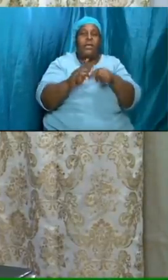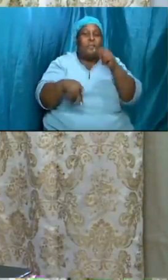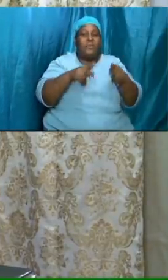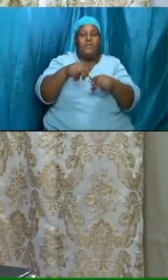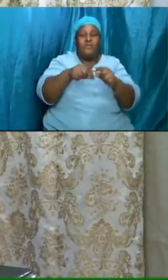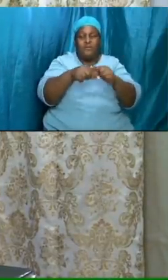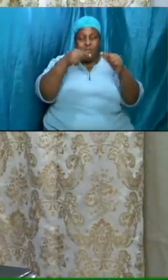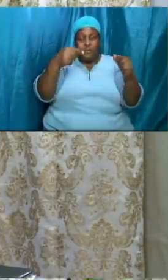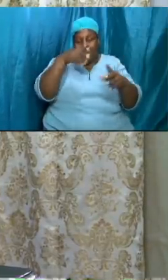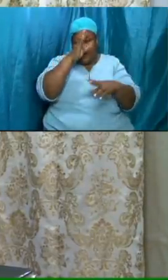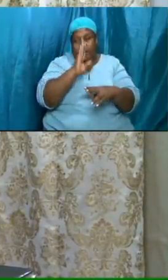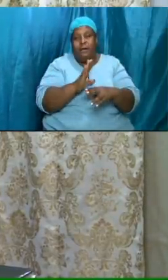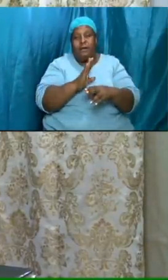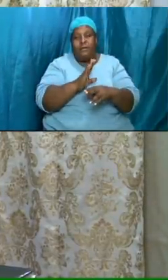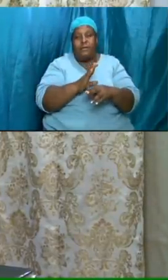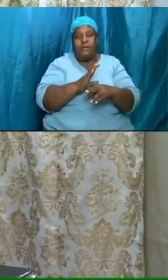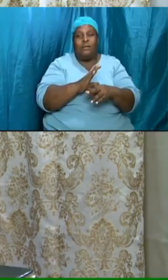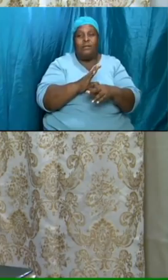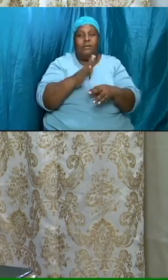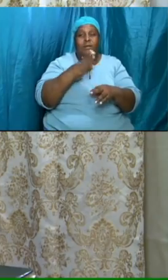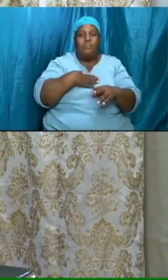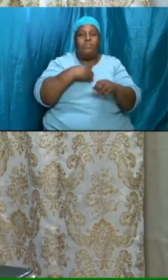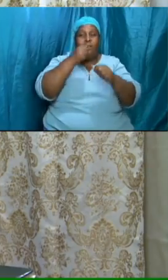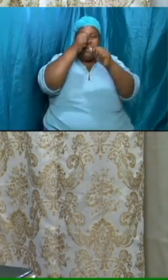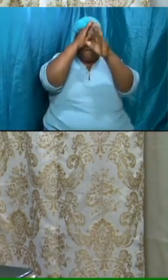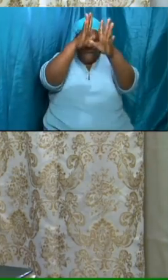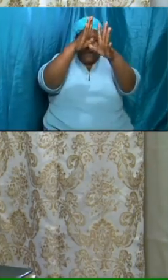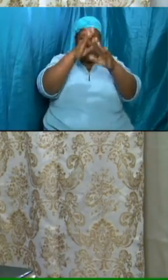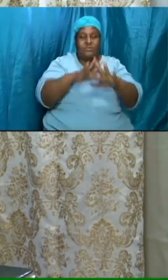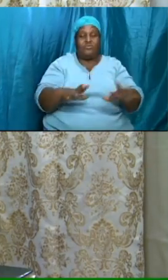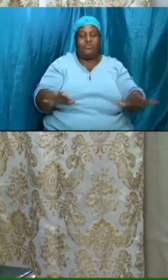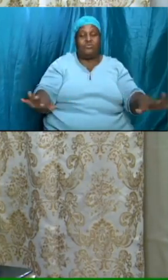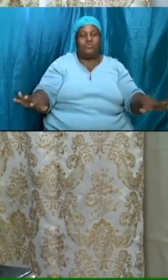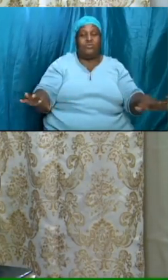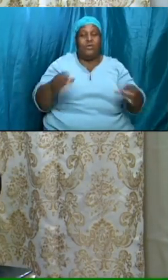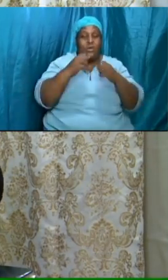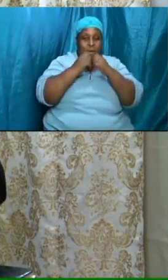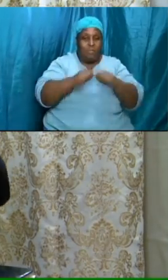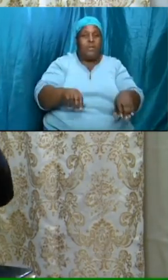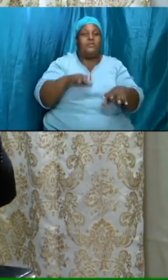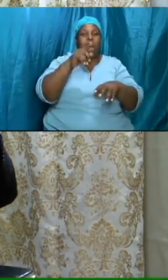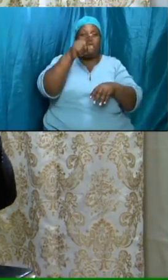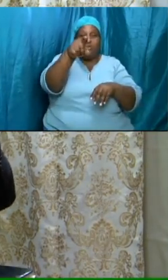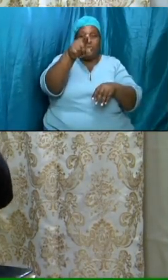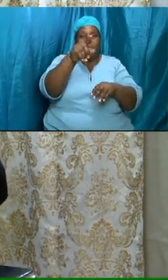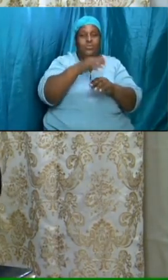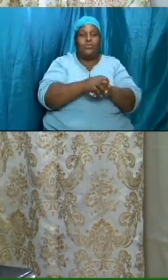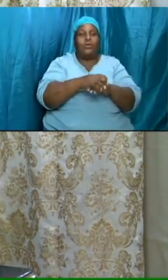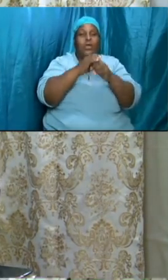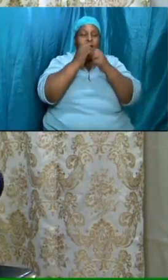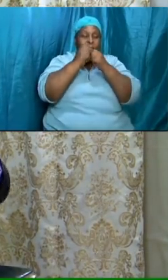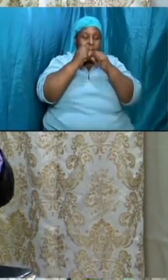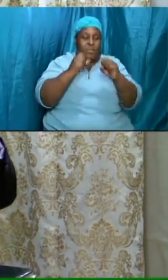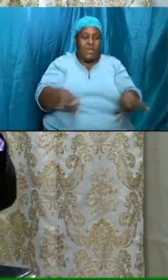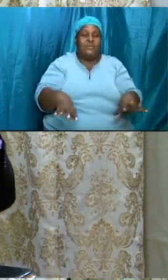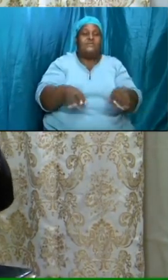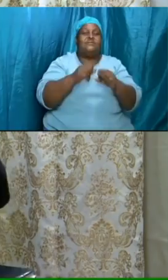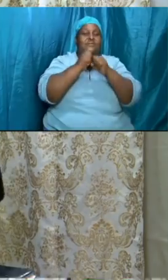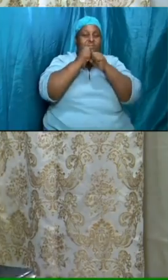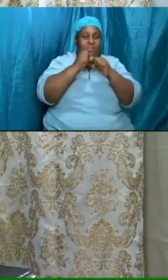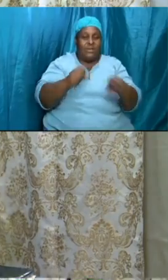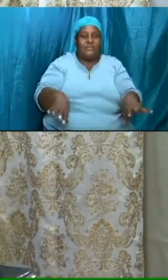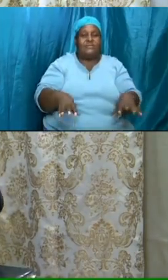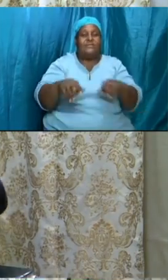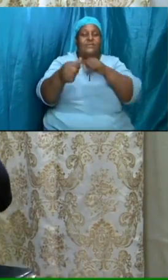god my father father's children i bless you the the blessings of